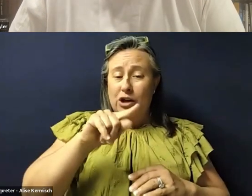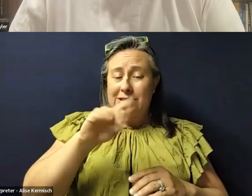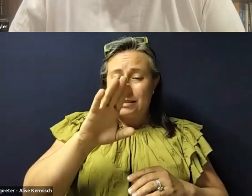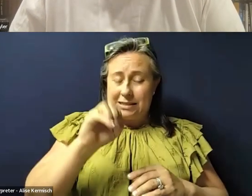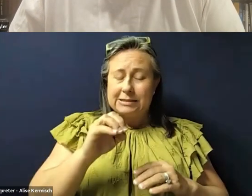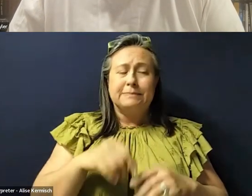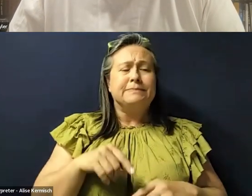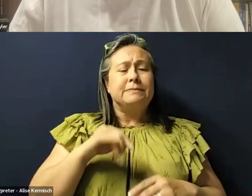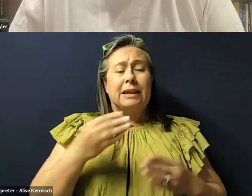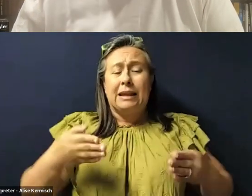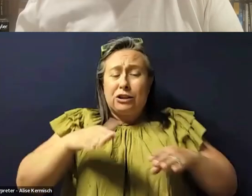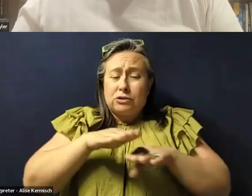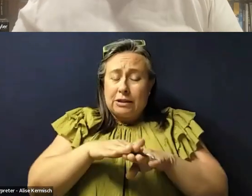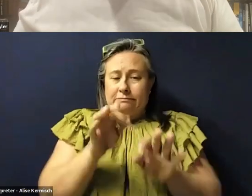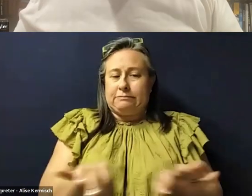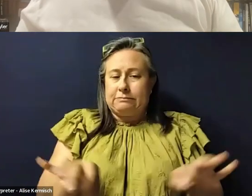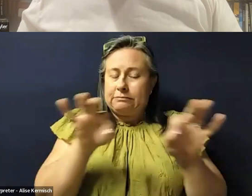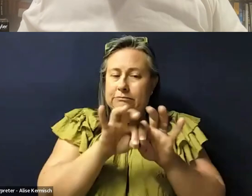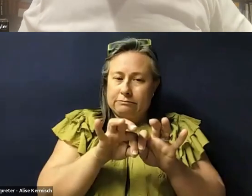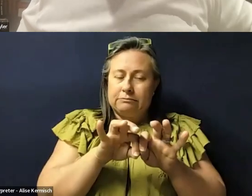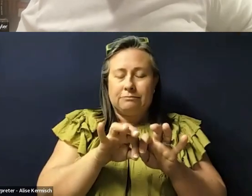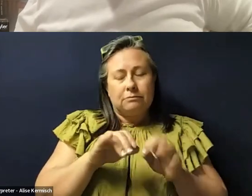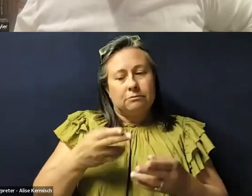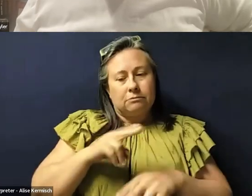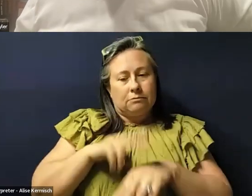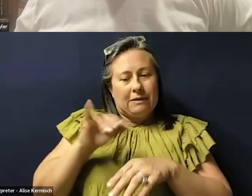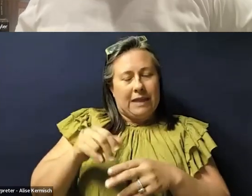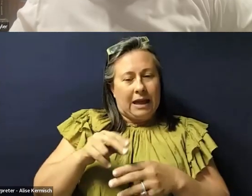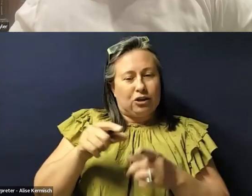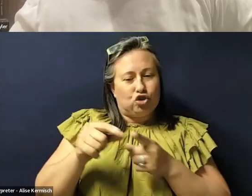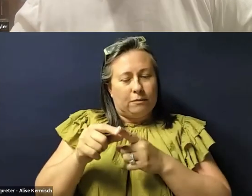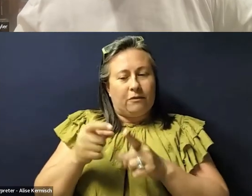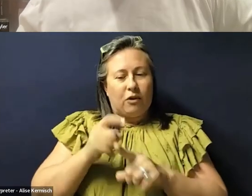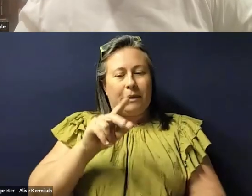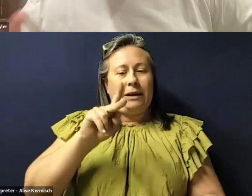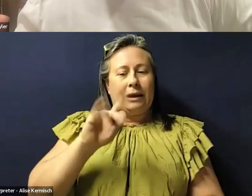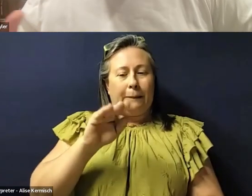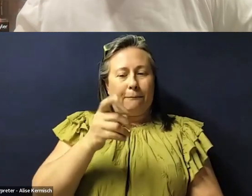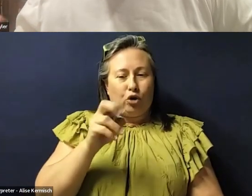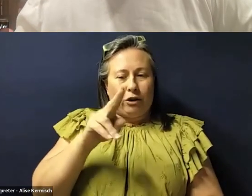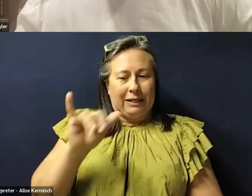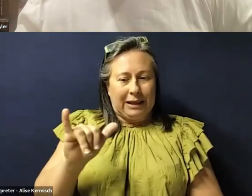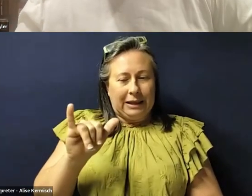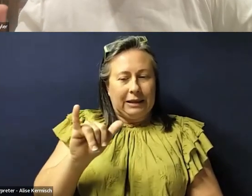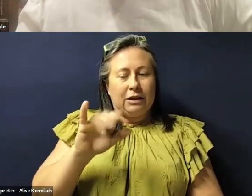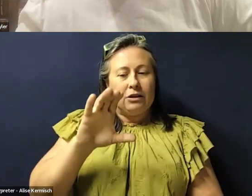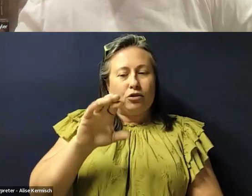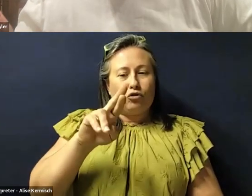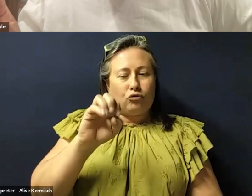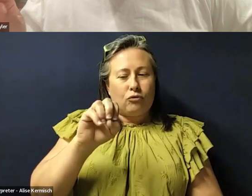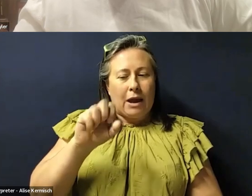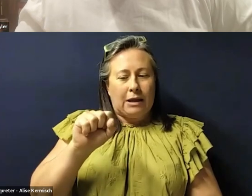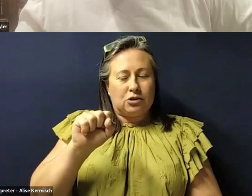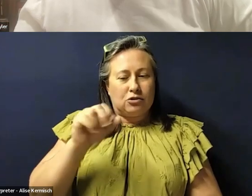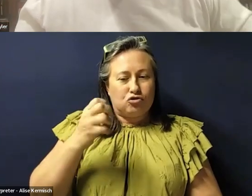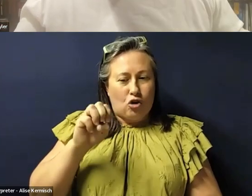intersectionality is key. Um, they're pulling that term, obviously, I think from Kimberly Crenshaw and others who've talked about intersectionality, but the importance